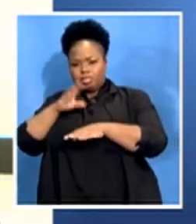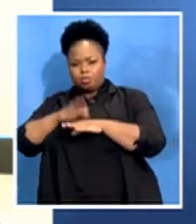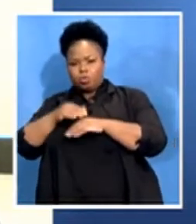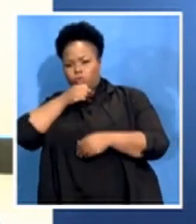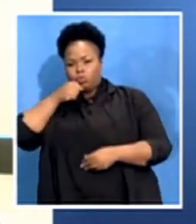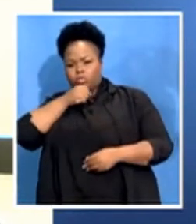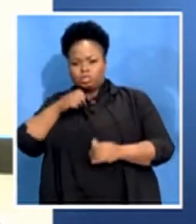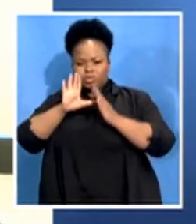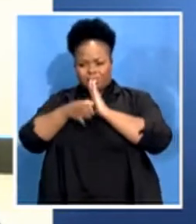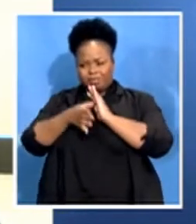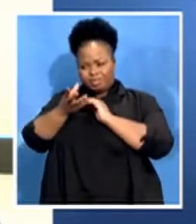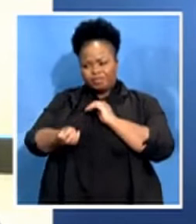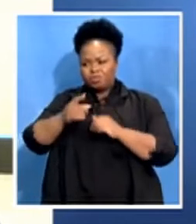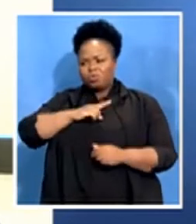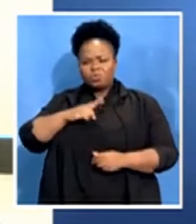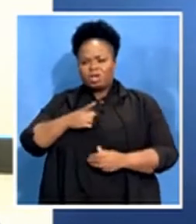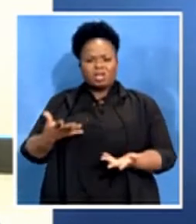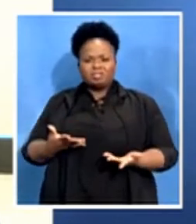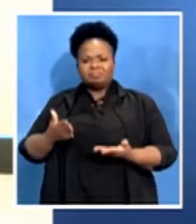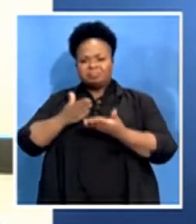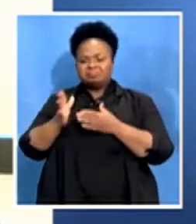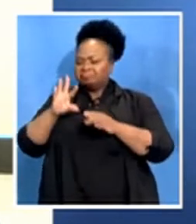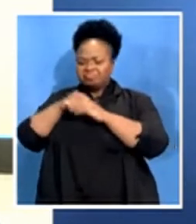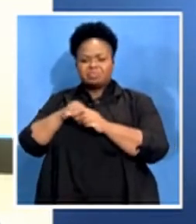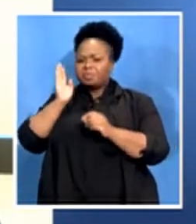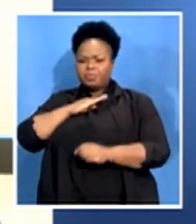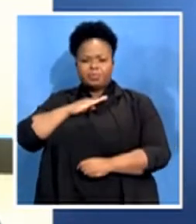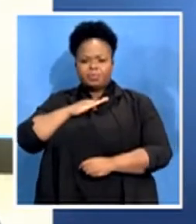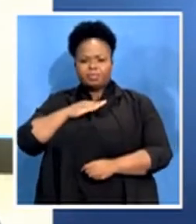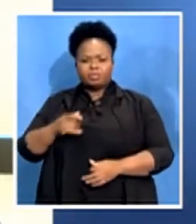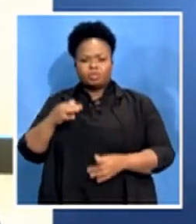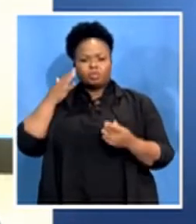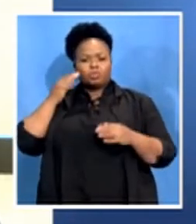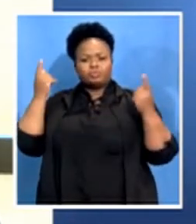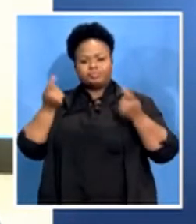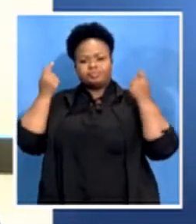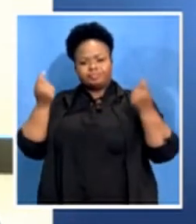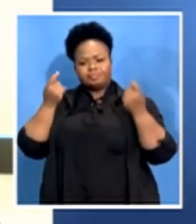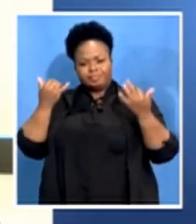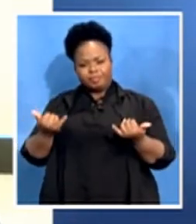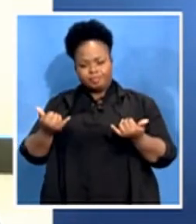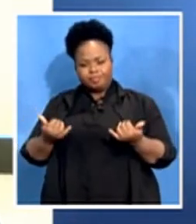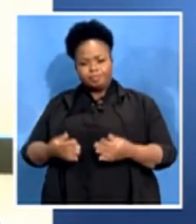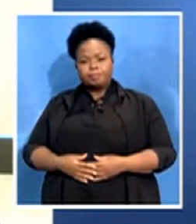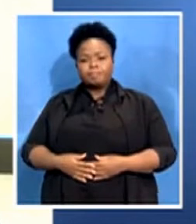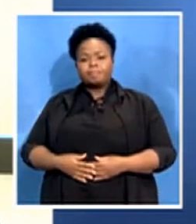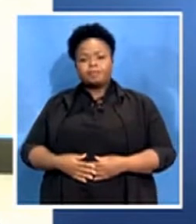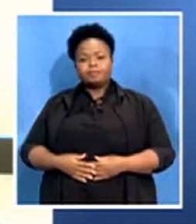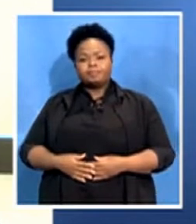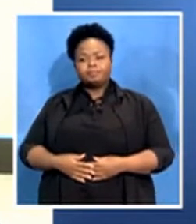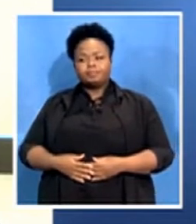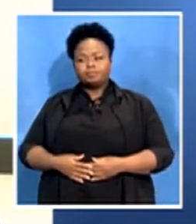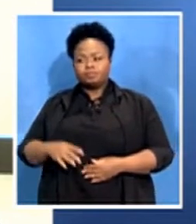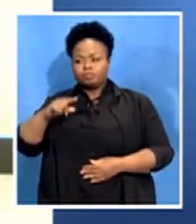featured in any way during the celebrated calendar months. Be it Youth Month or